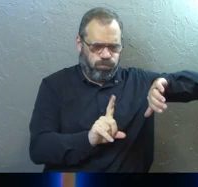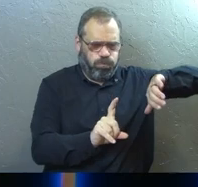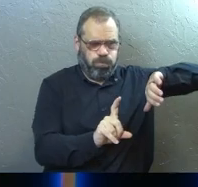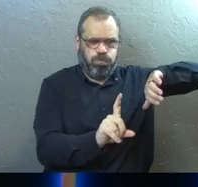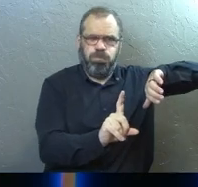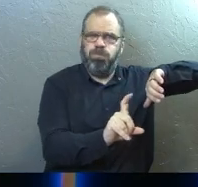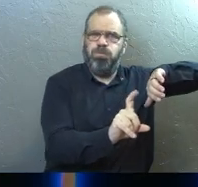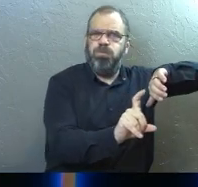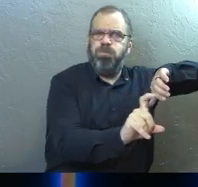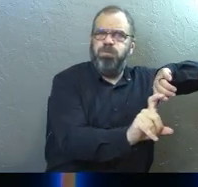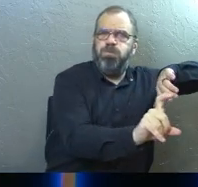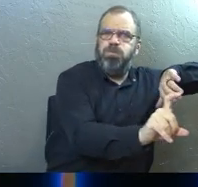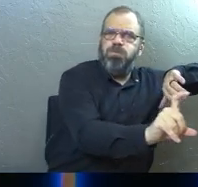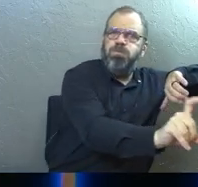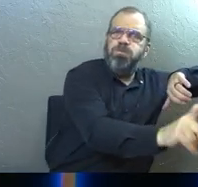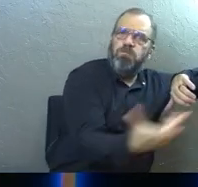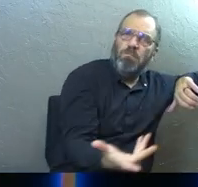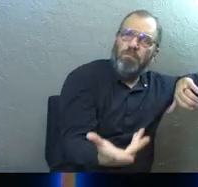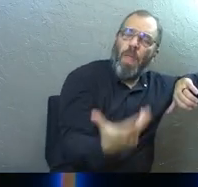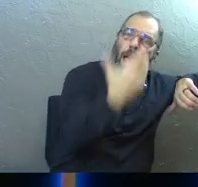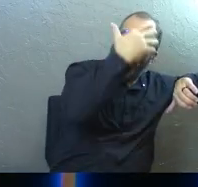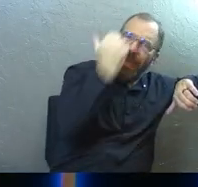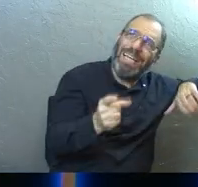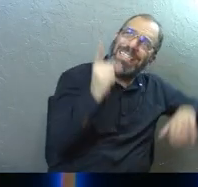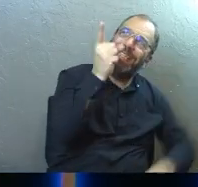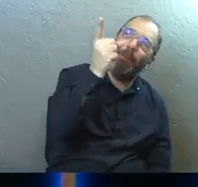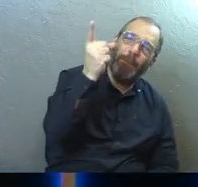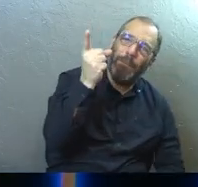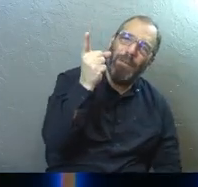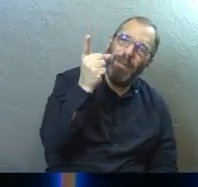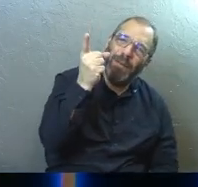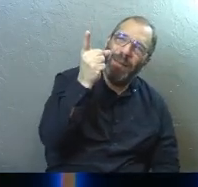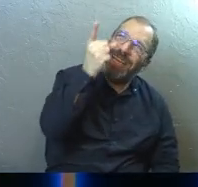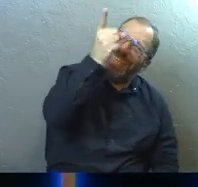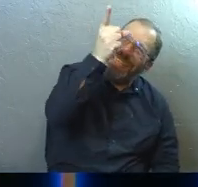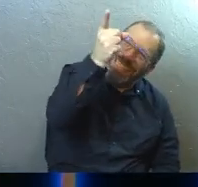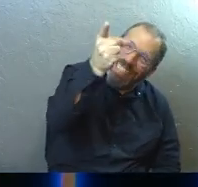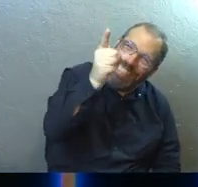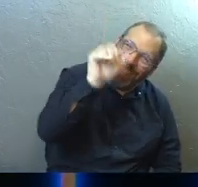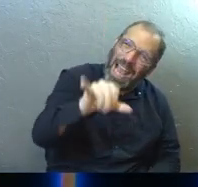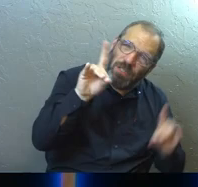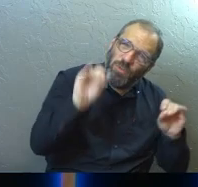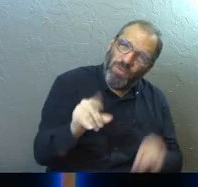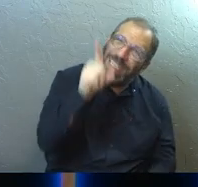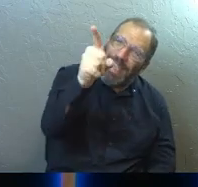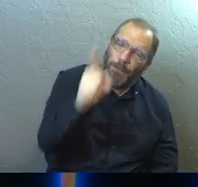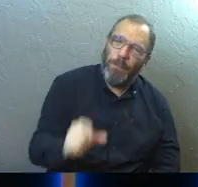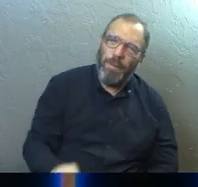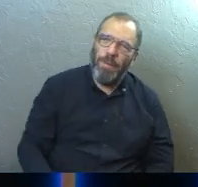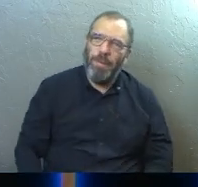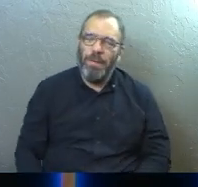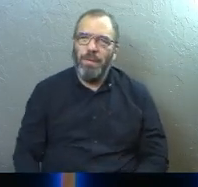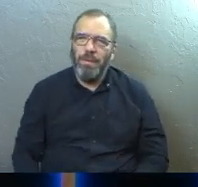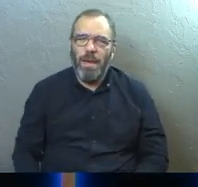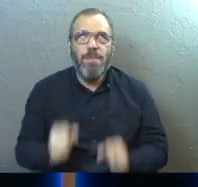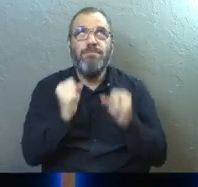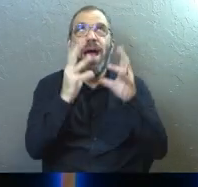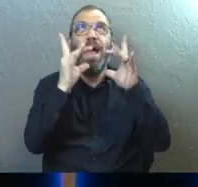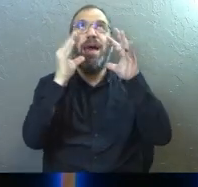Right? Like it's because it's him he's the one who does it for us. Amazing